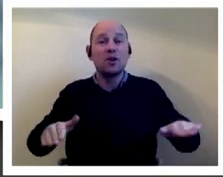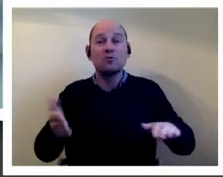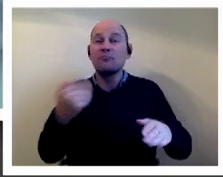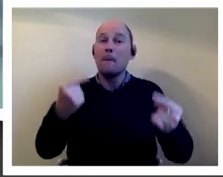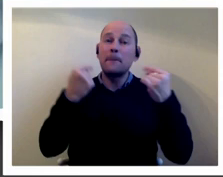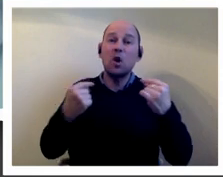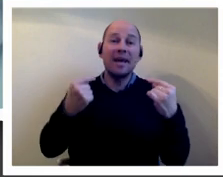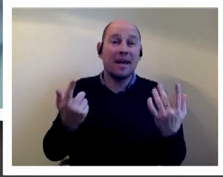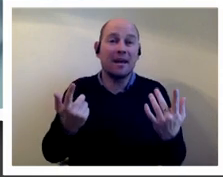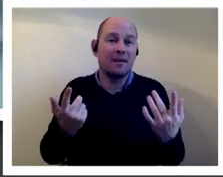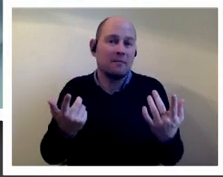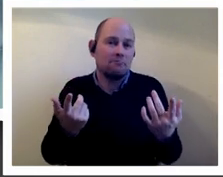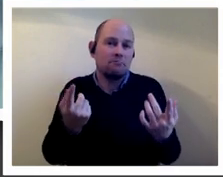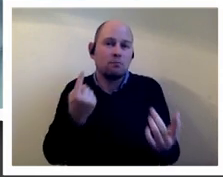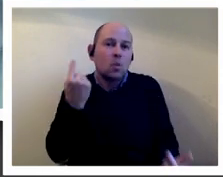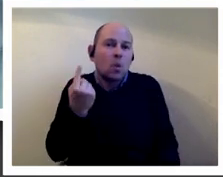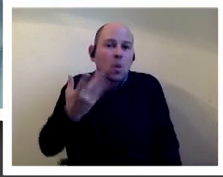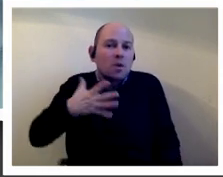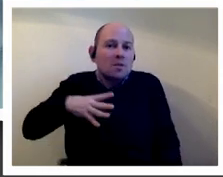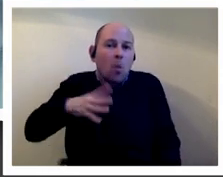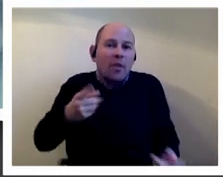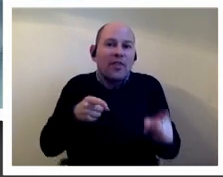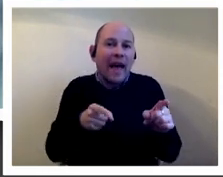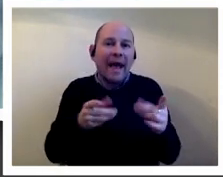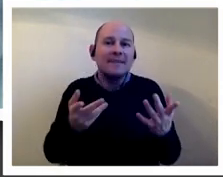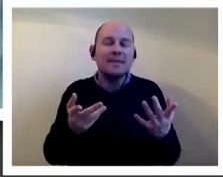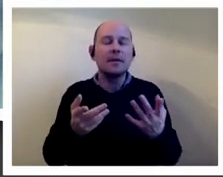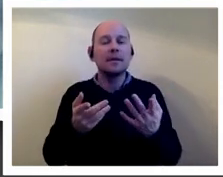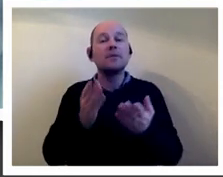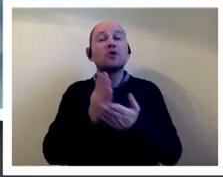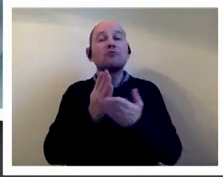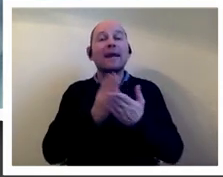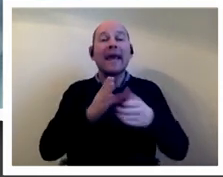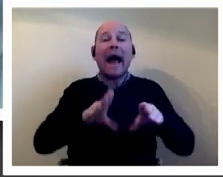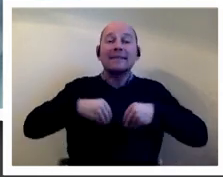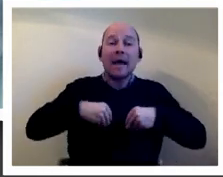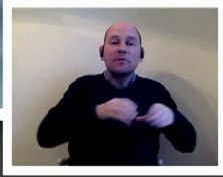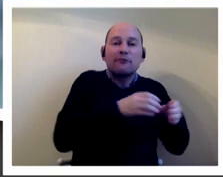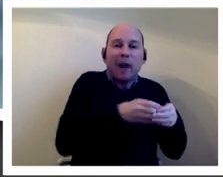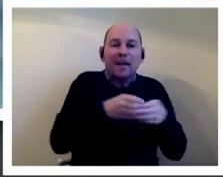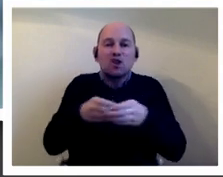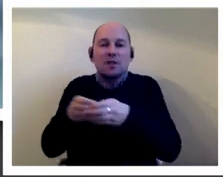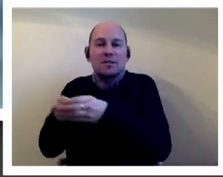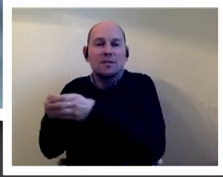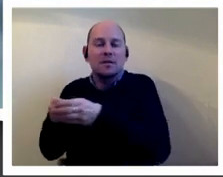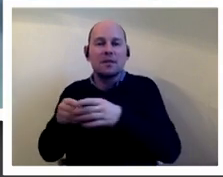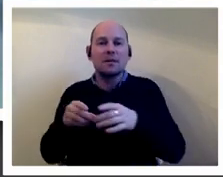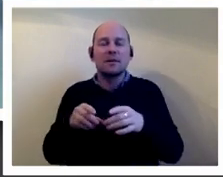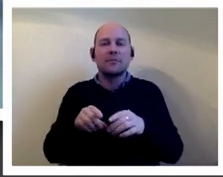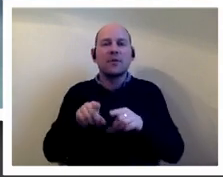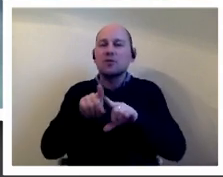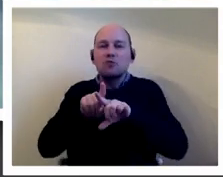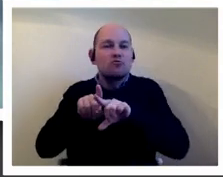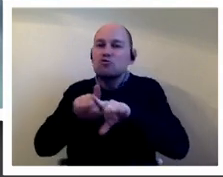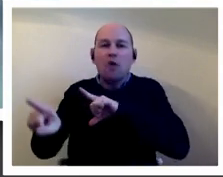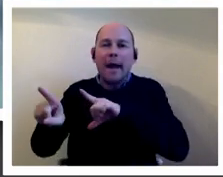that so you know i think i think kind of maybe maybe a kind of acceptance of fractures um rather than trying to kind of fix them or kind of you know kind of